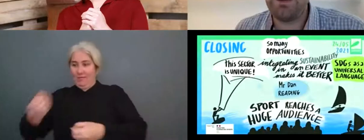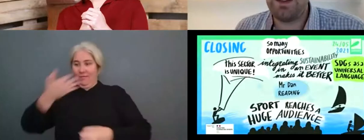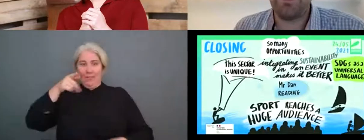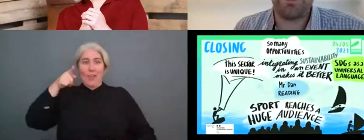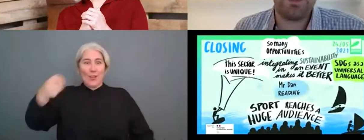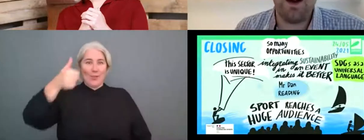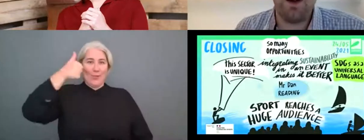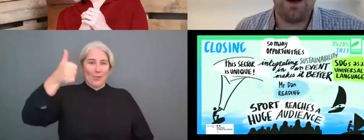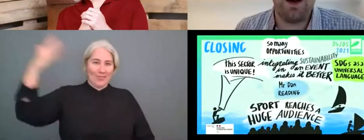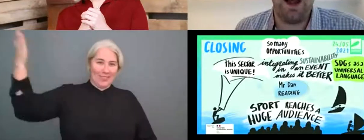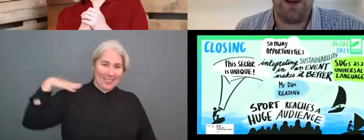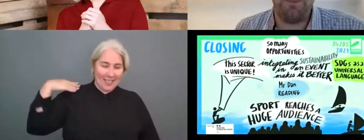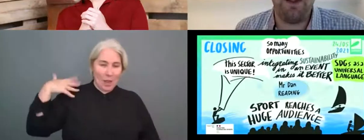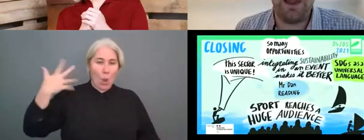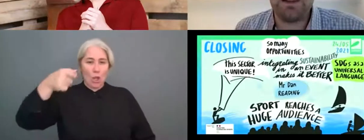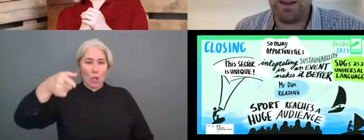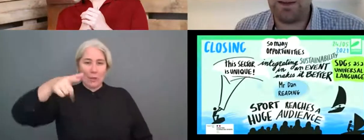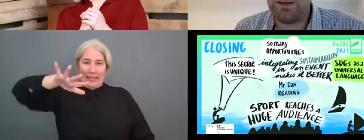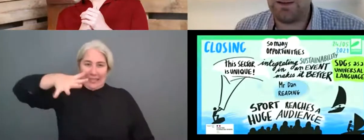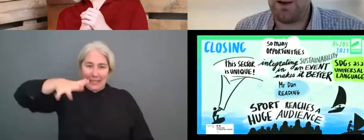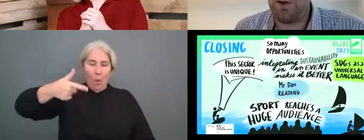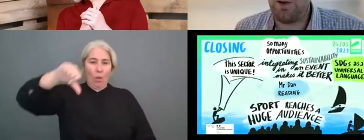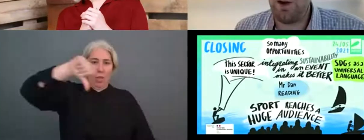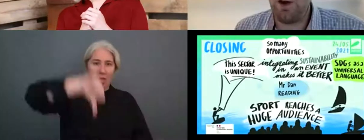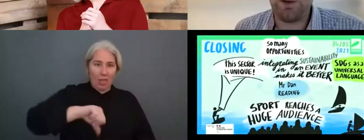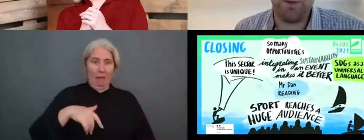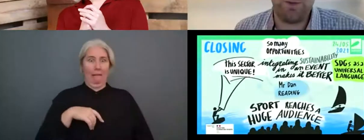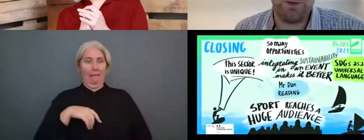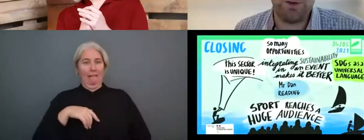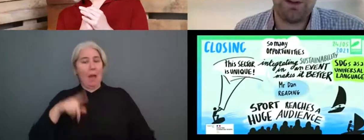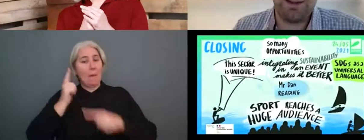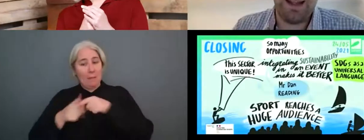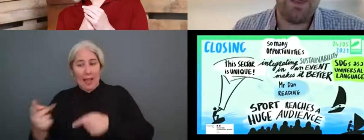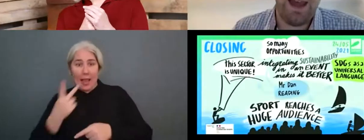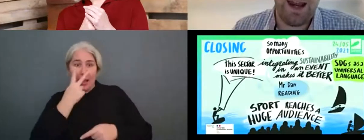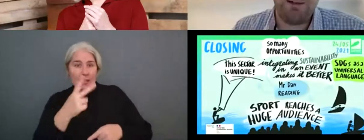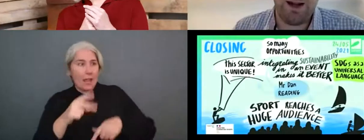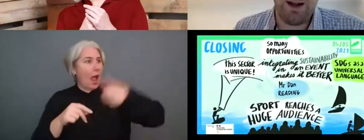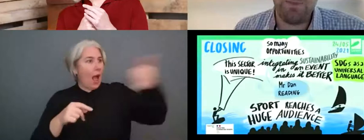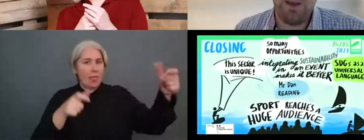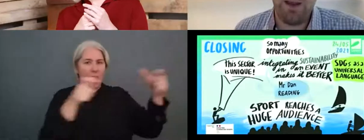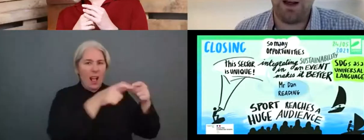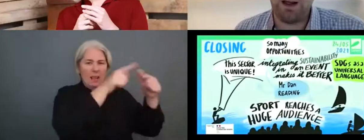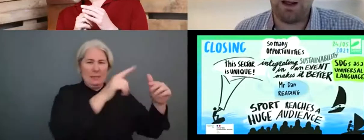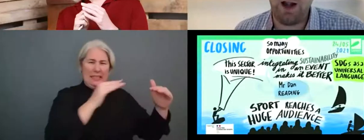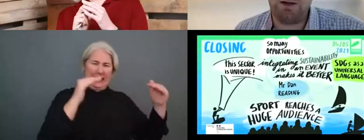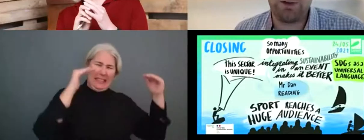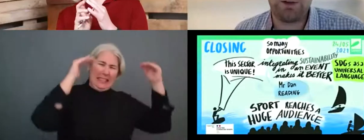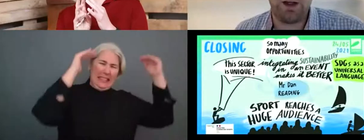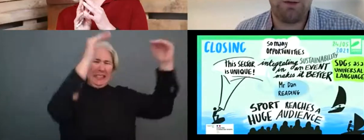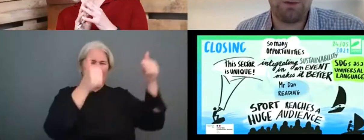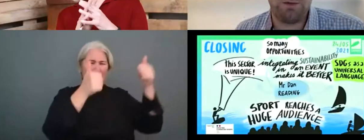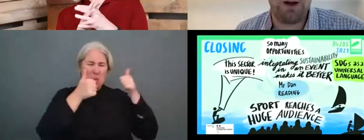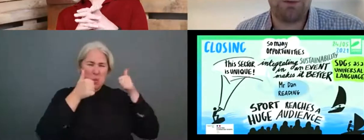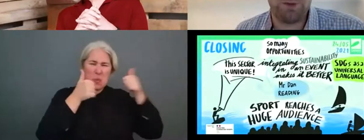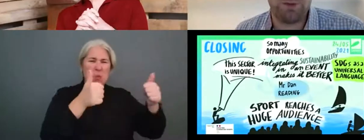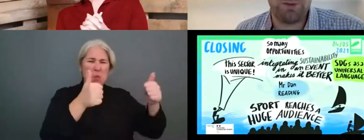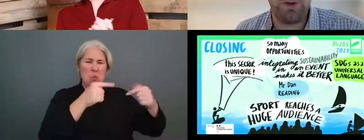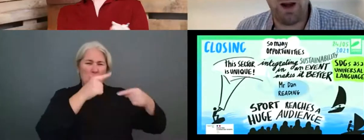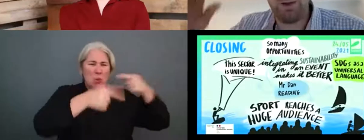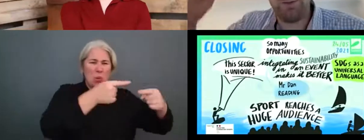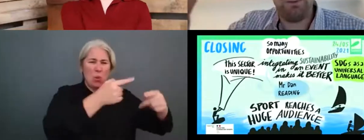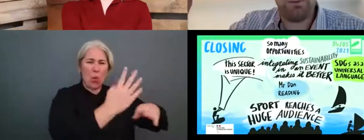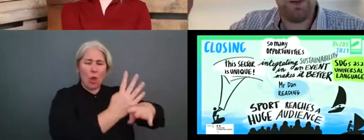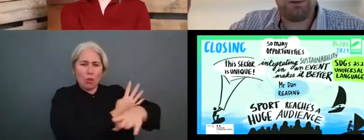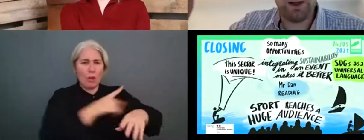even now, um, there's, there's still lots of opportunities in that area. And I'd encourage kind of grassroots